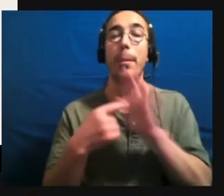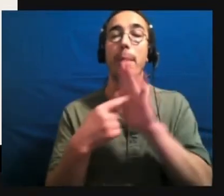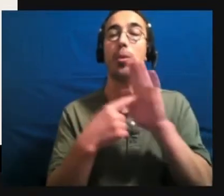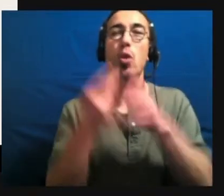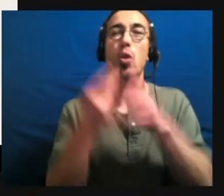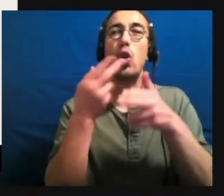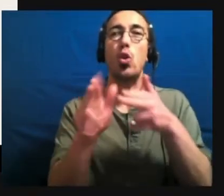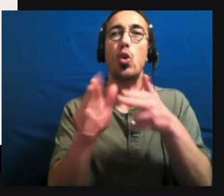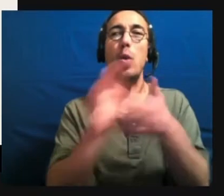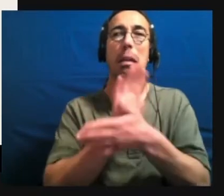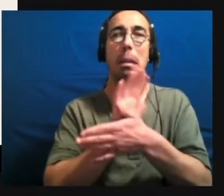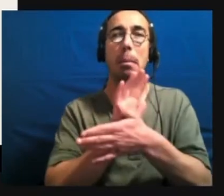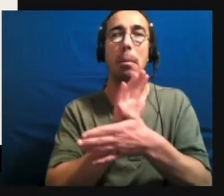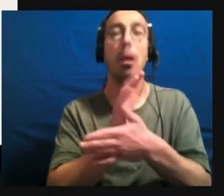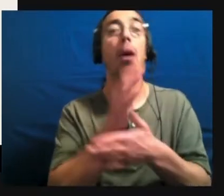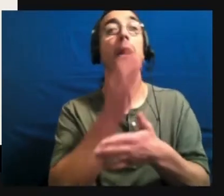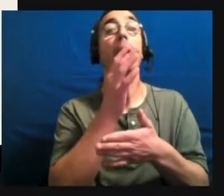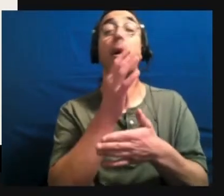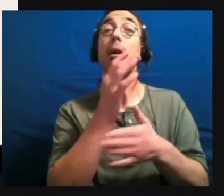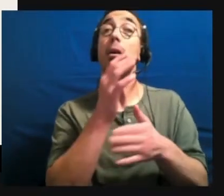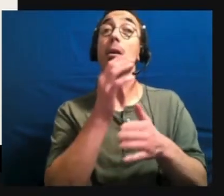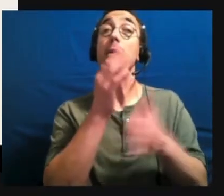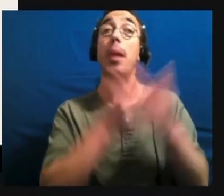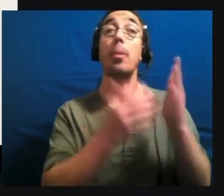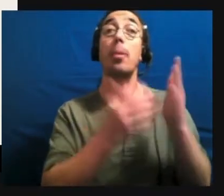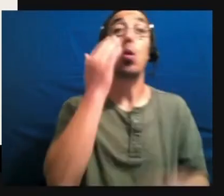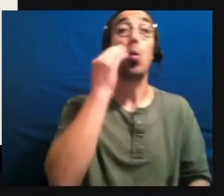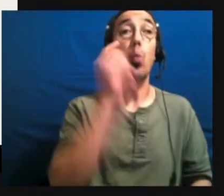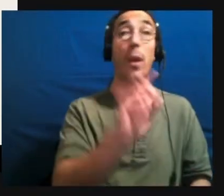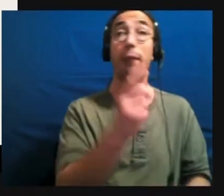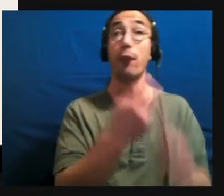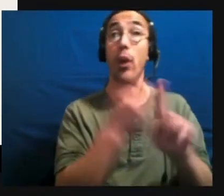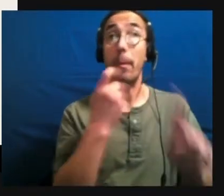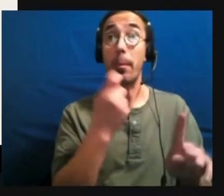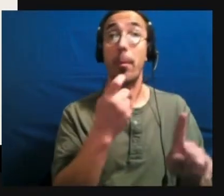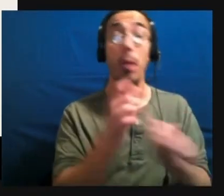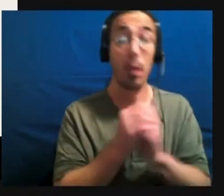some autistics do look like this, but most of us don't.